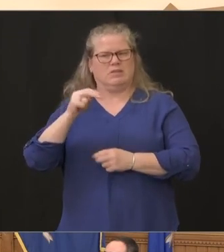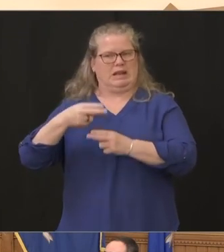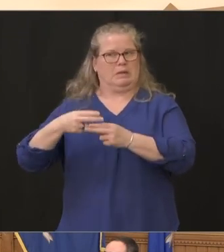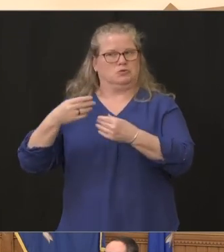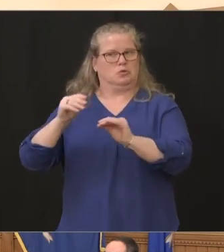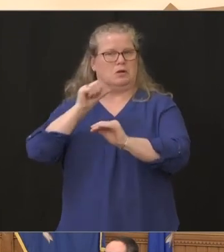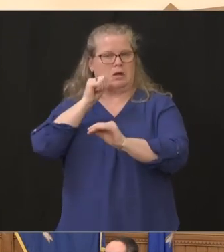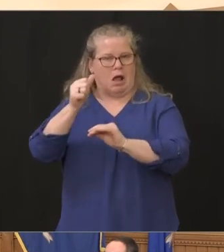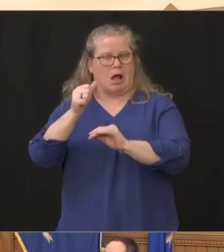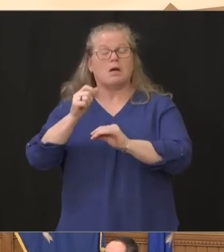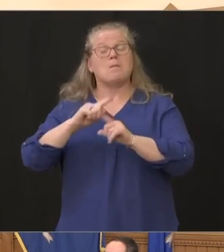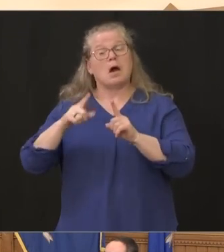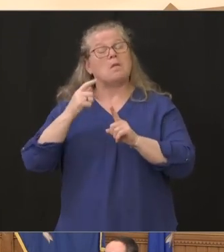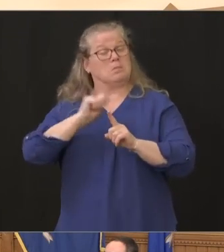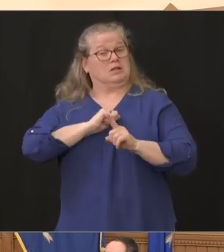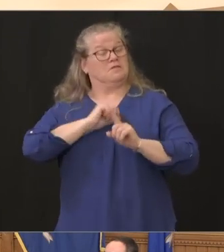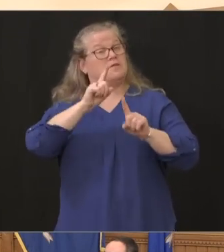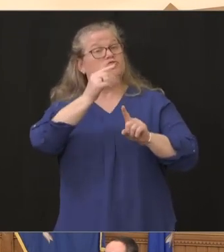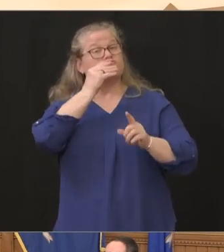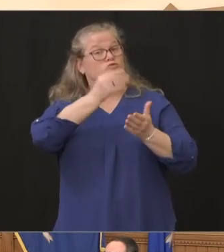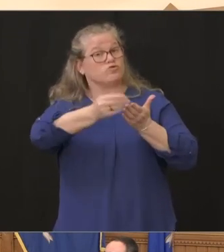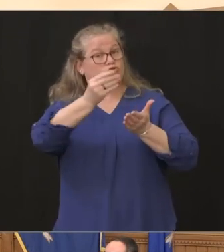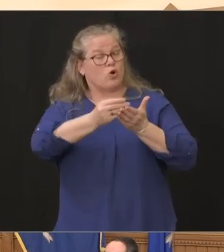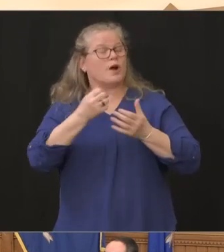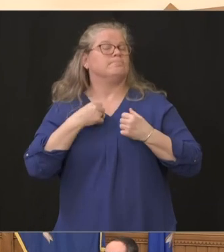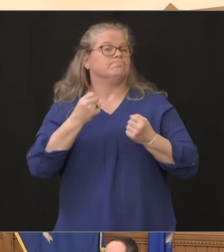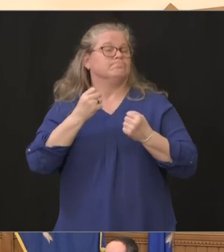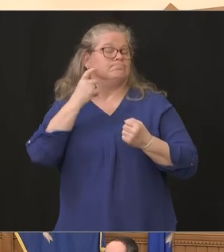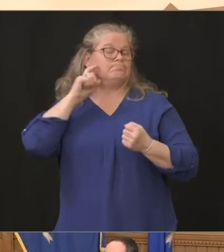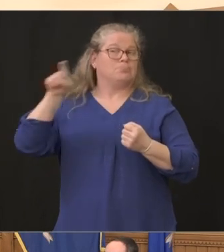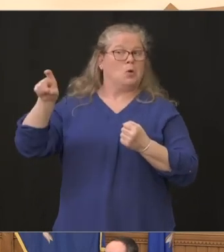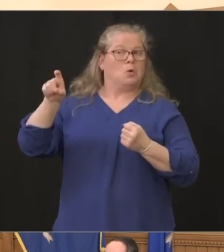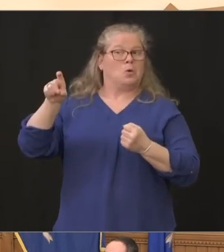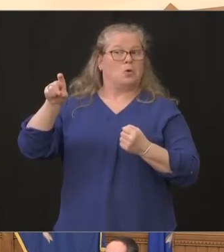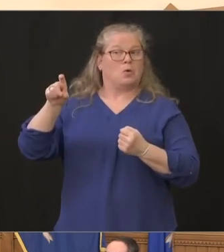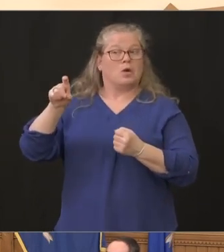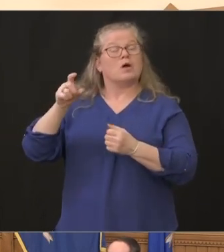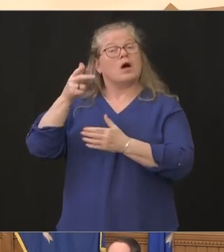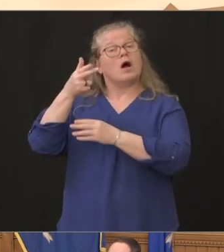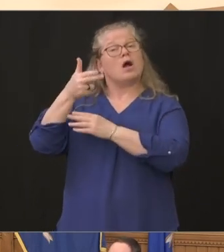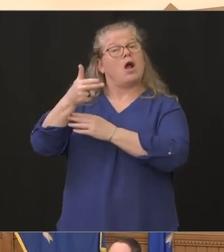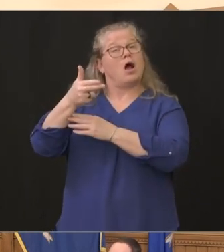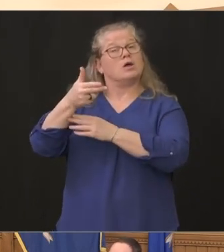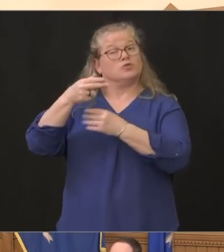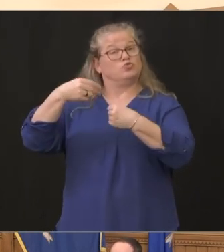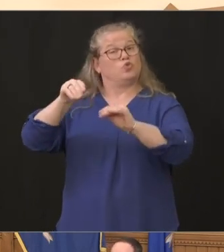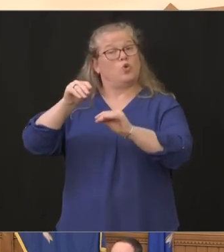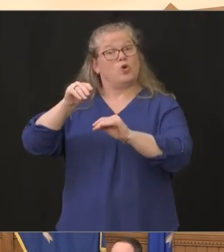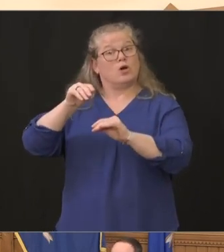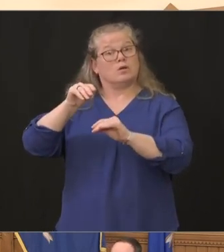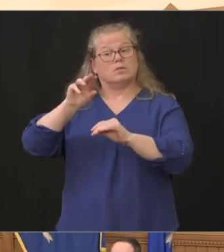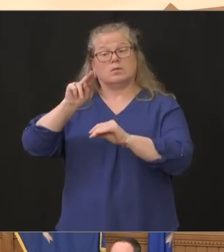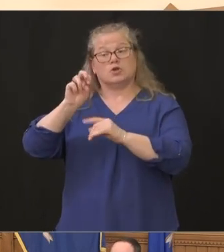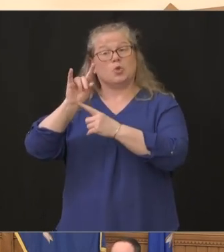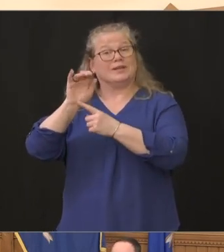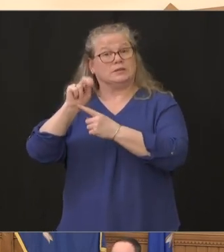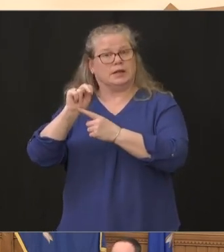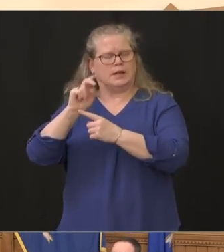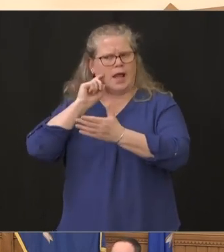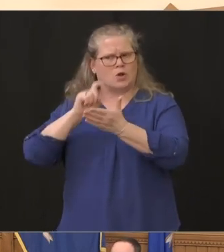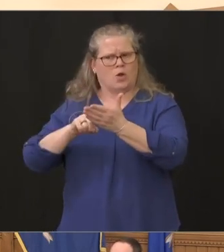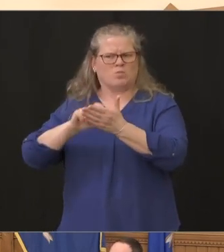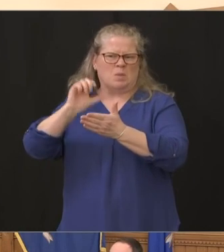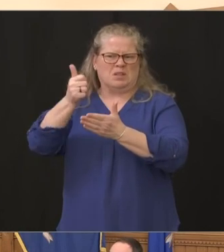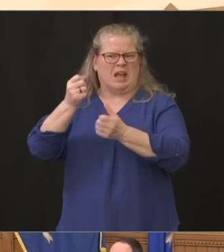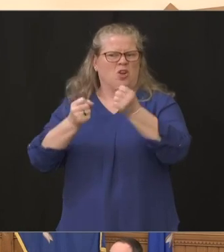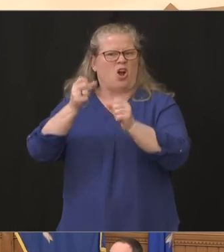lot more than you know there's there's 10 cars in the parking lot i know there's more parking out back what it looks like it looks like it's more than one or two and i